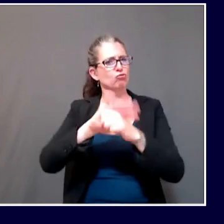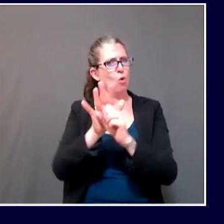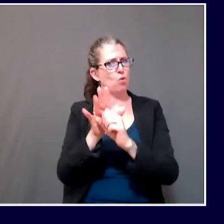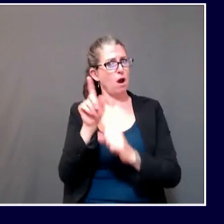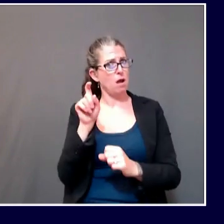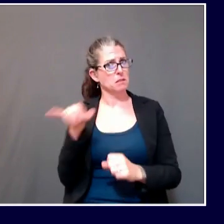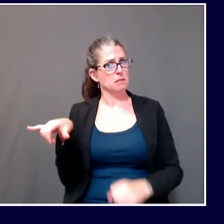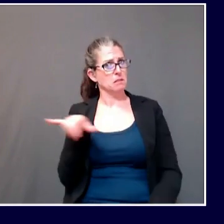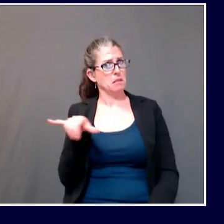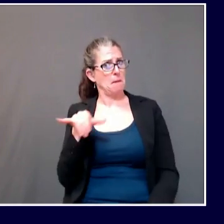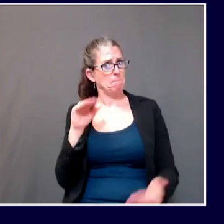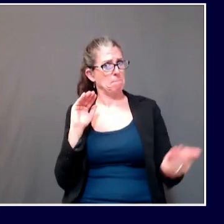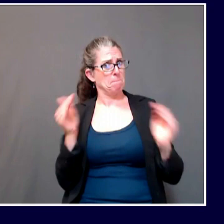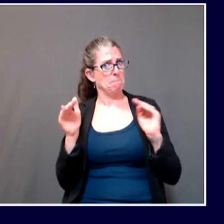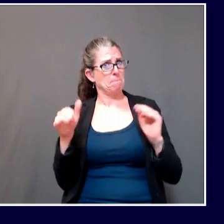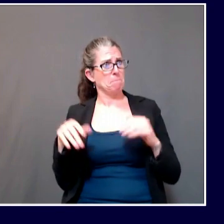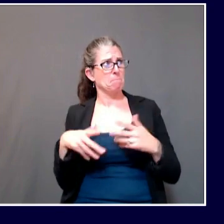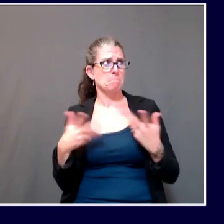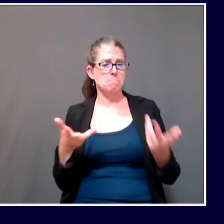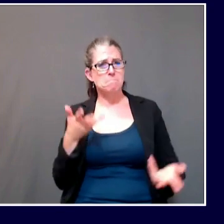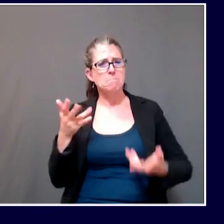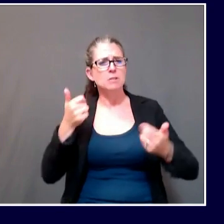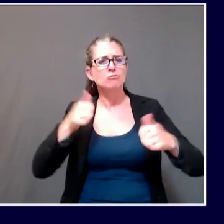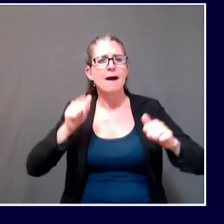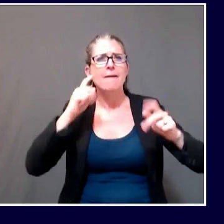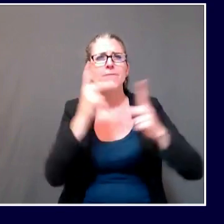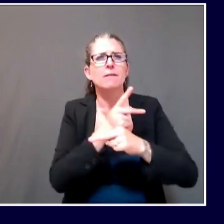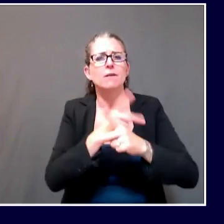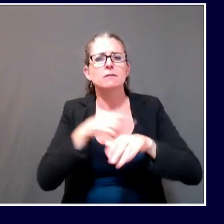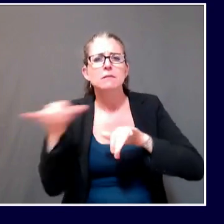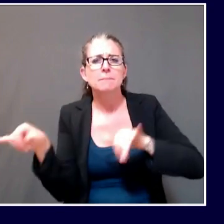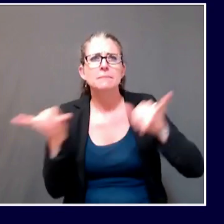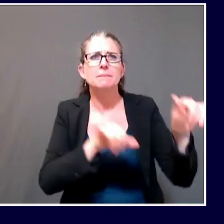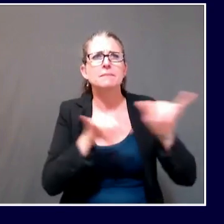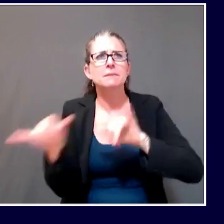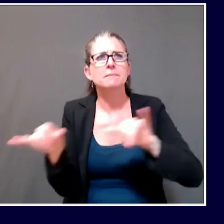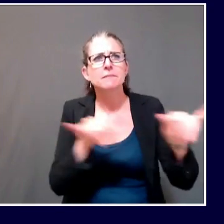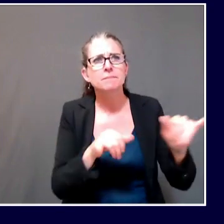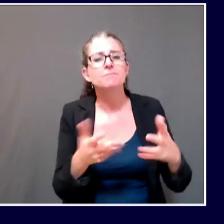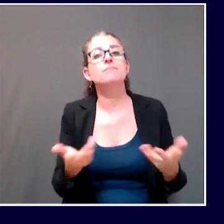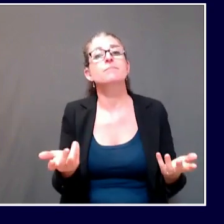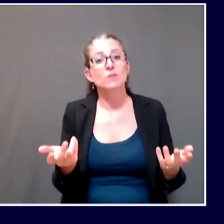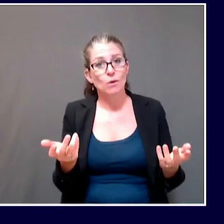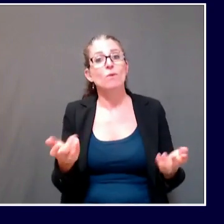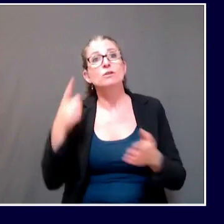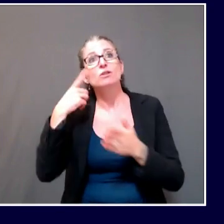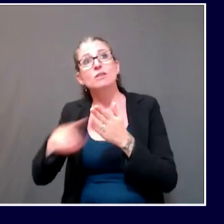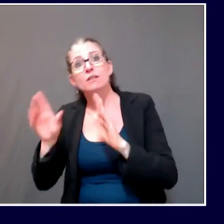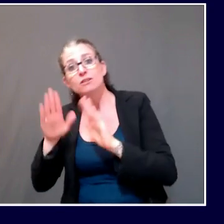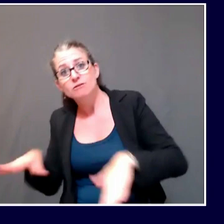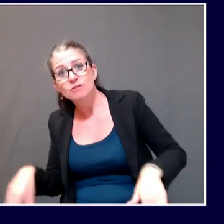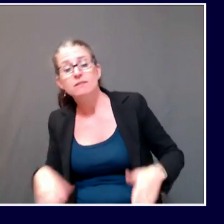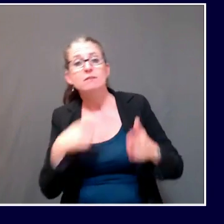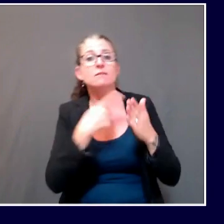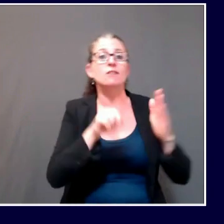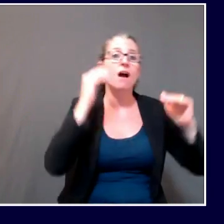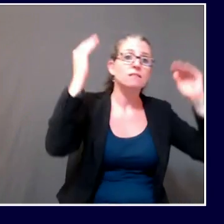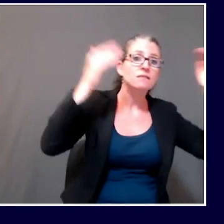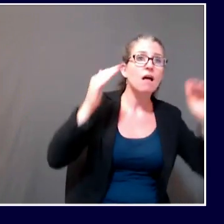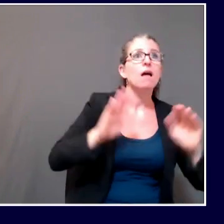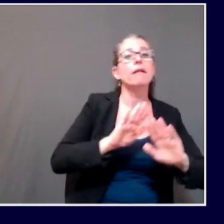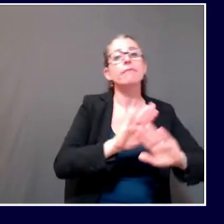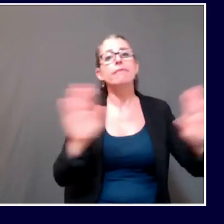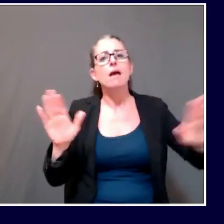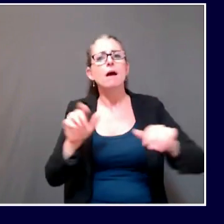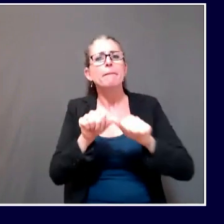it's in their nasal passages, in their throats, in their lungs. Well, the question then is what to make of this. Or ultimately, do these